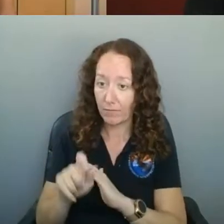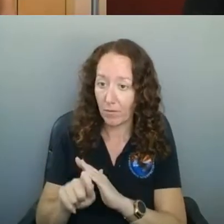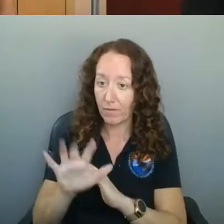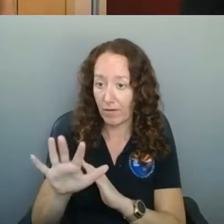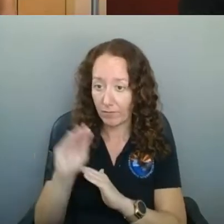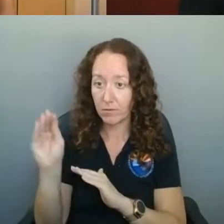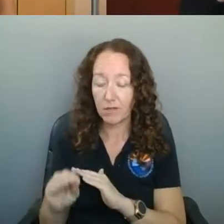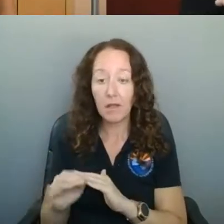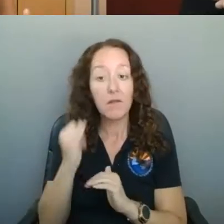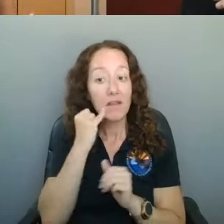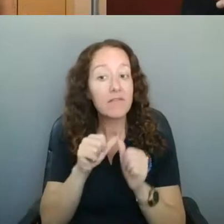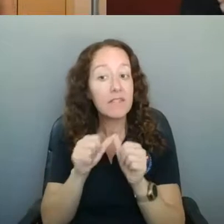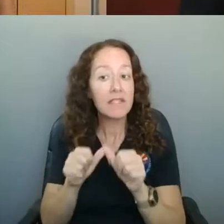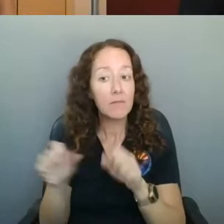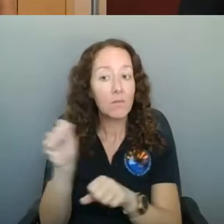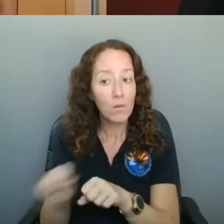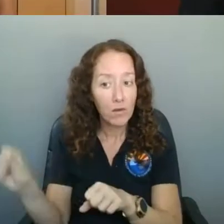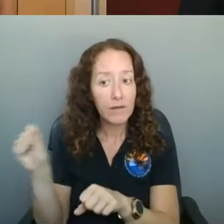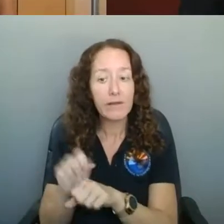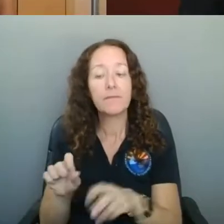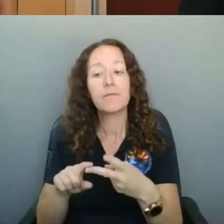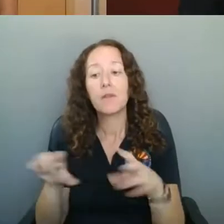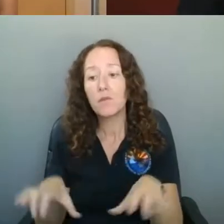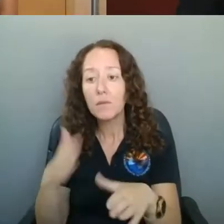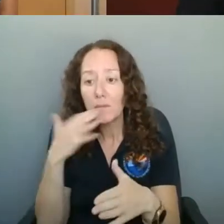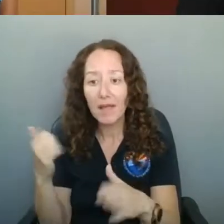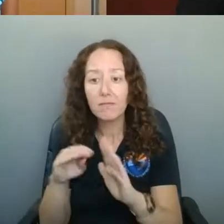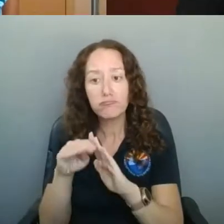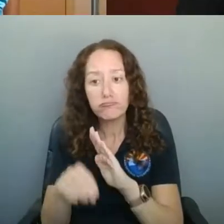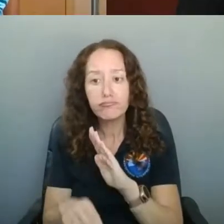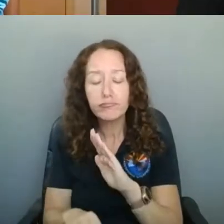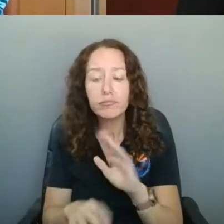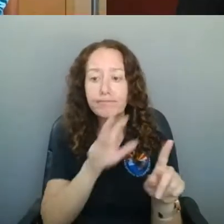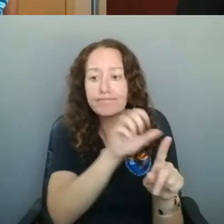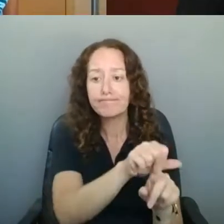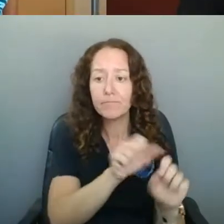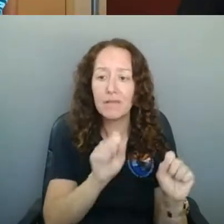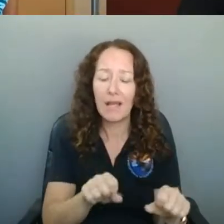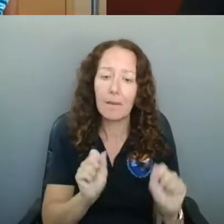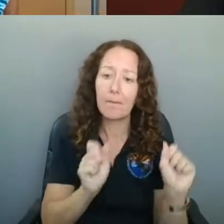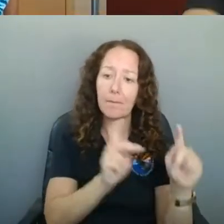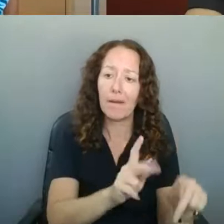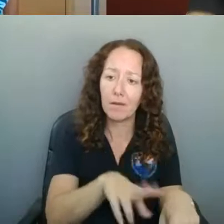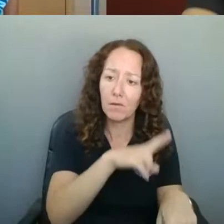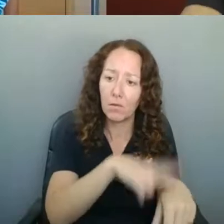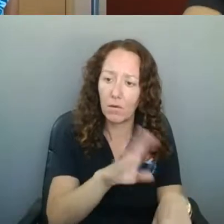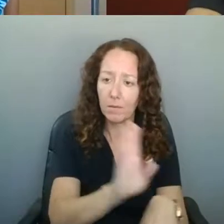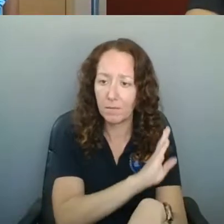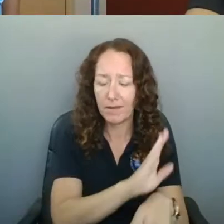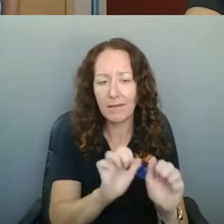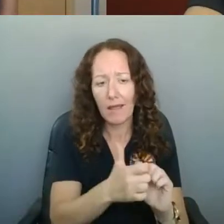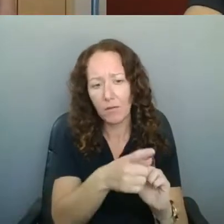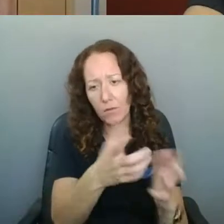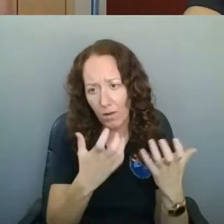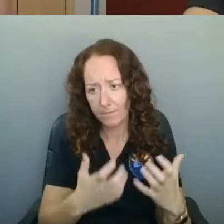at it, do our best with these parameters, now we can get back to business the way that you want to run your business. Okay. And